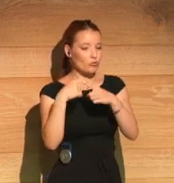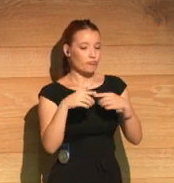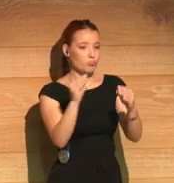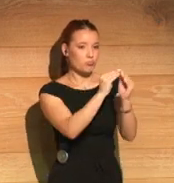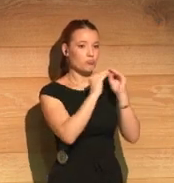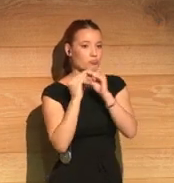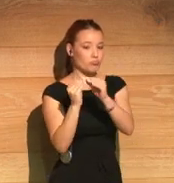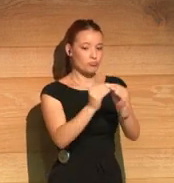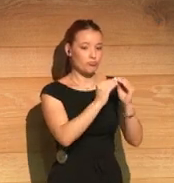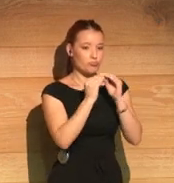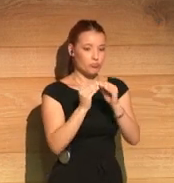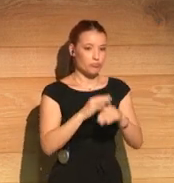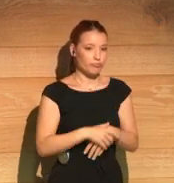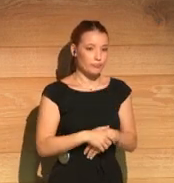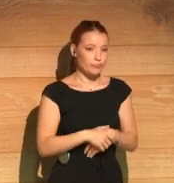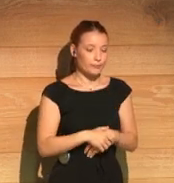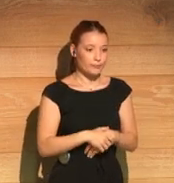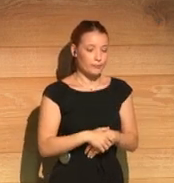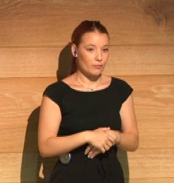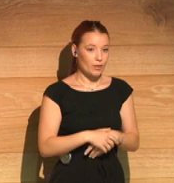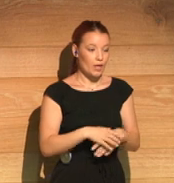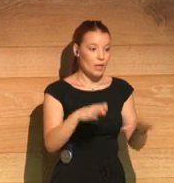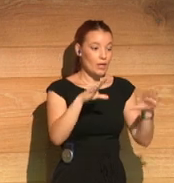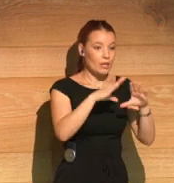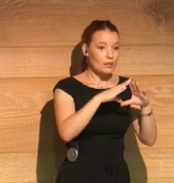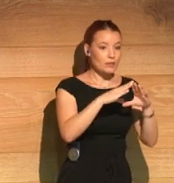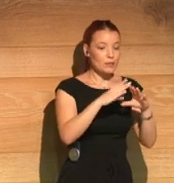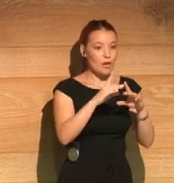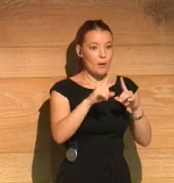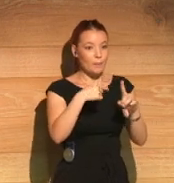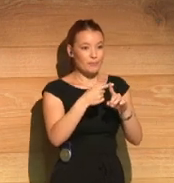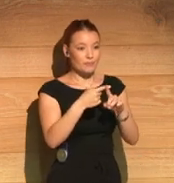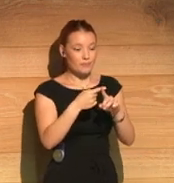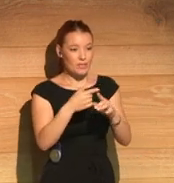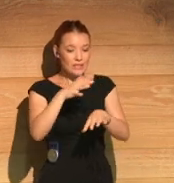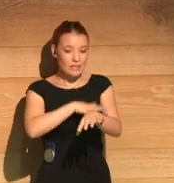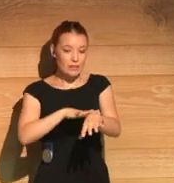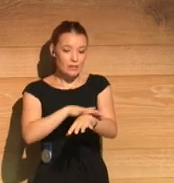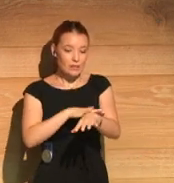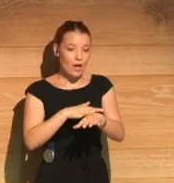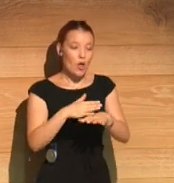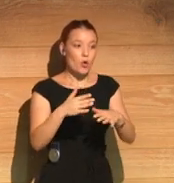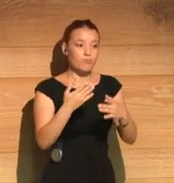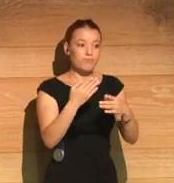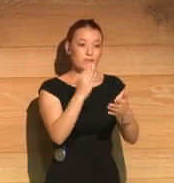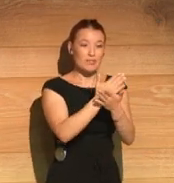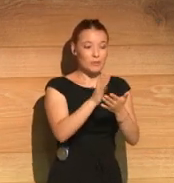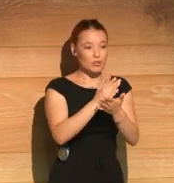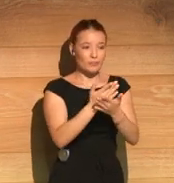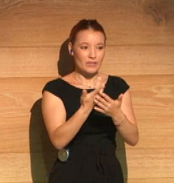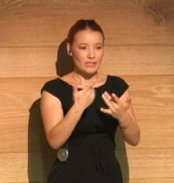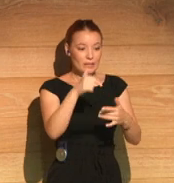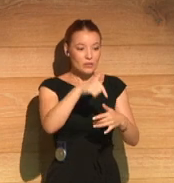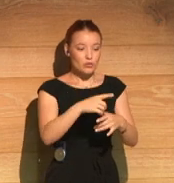great in the past and that has changed a lot in more recent years. And I think it's to the benefits